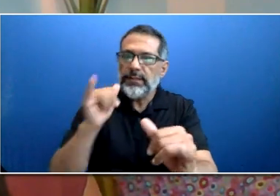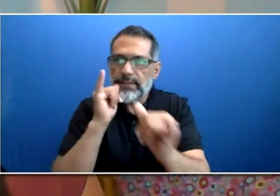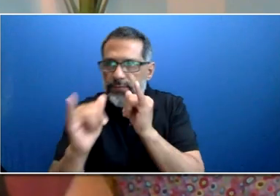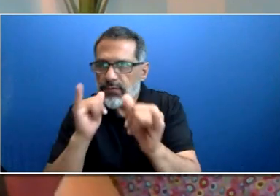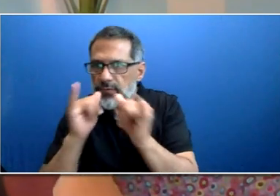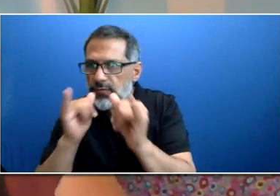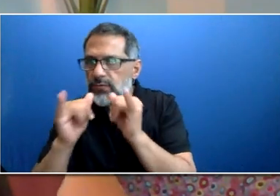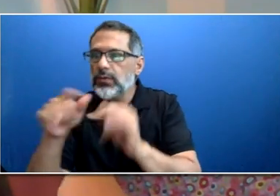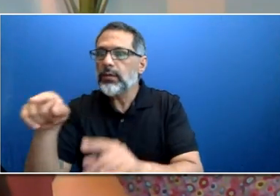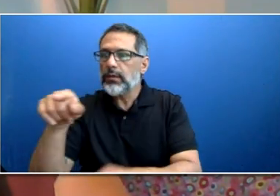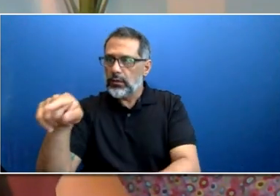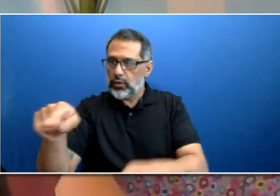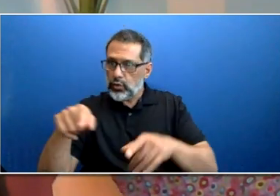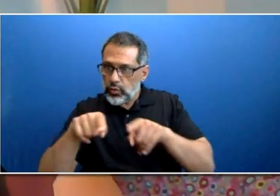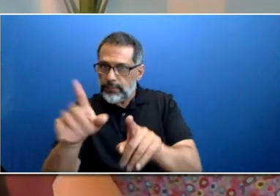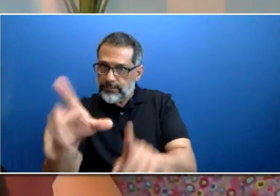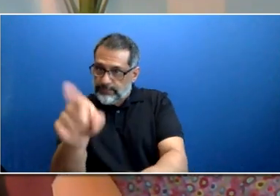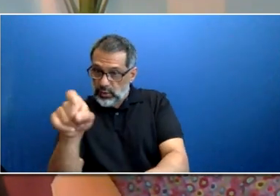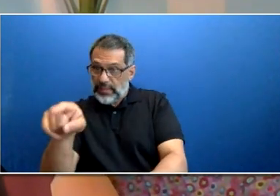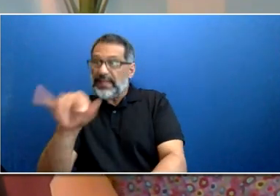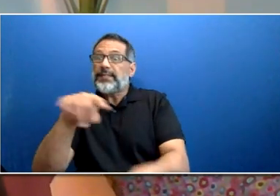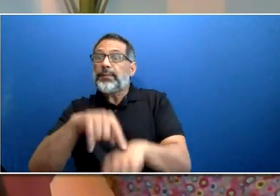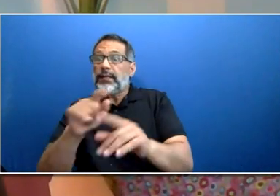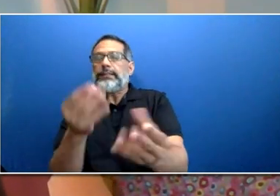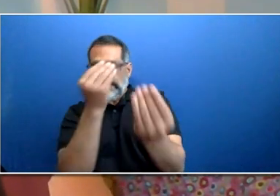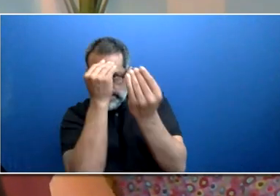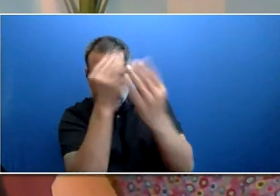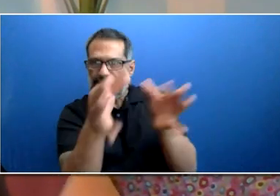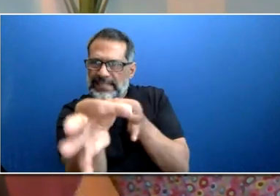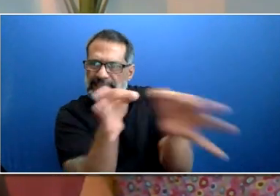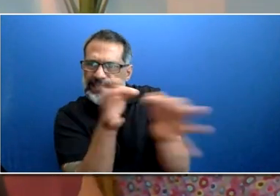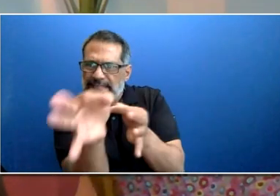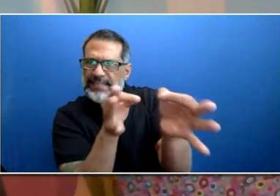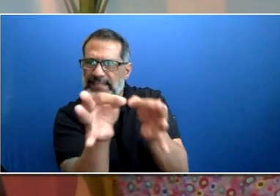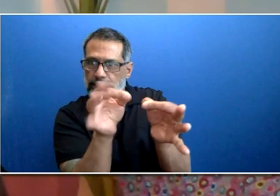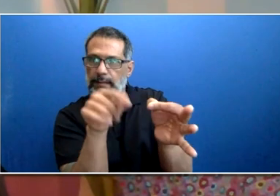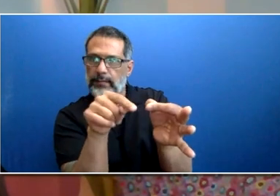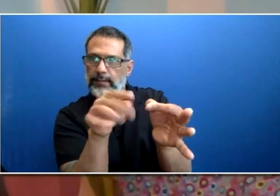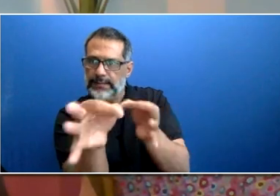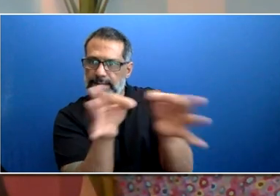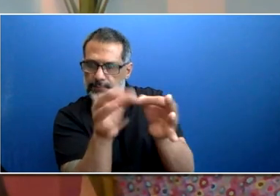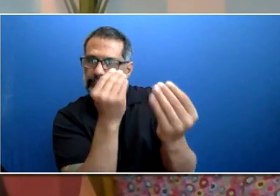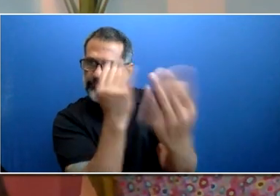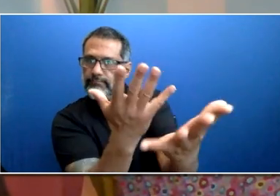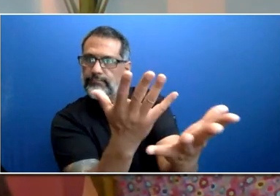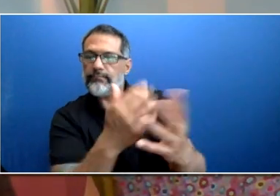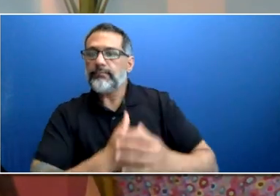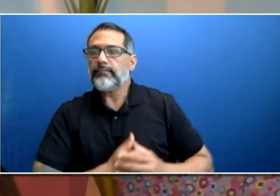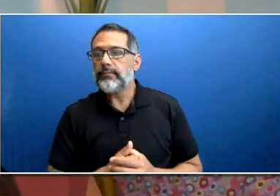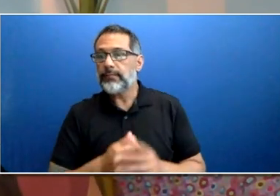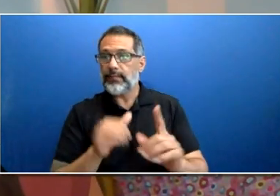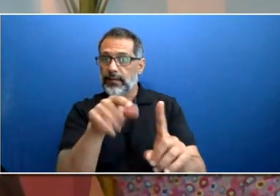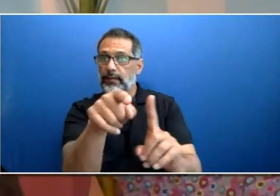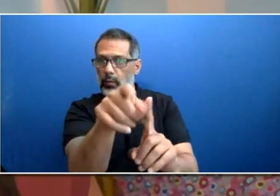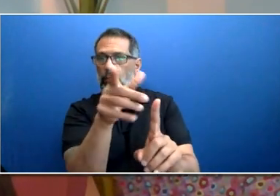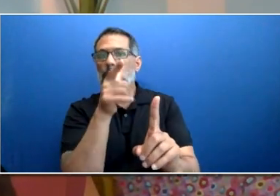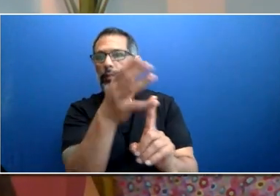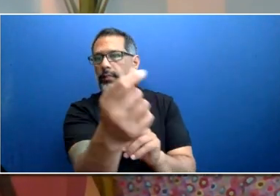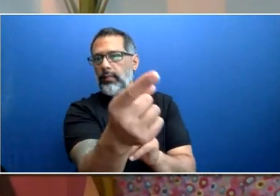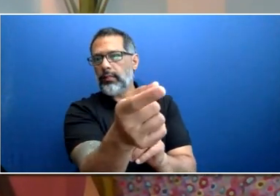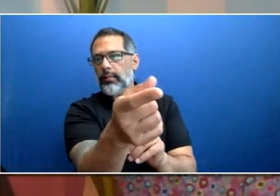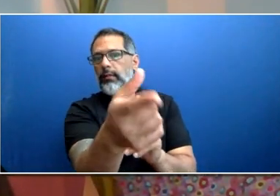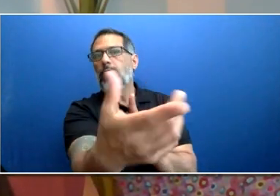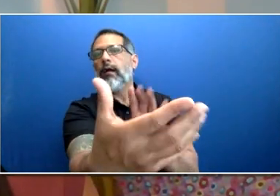ESA for short, of the situation to ensure they connect you with the appropriate contact in the human rights